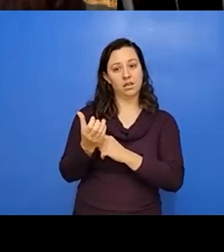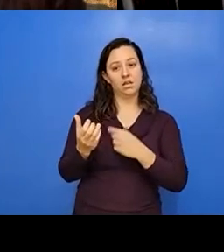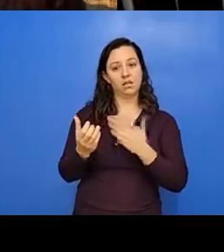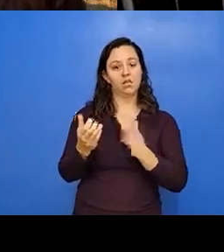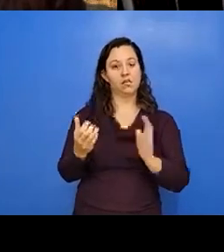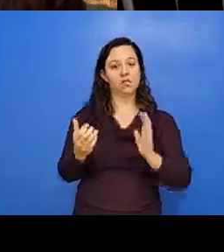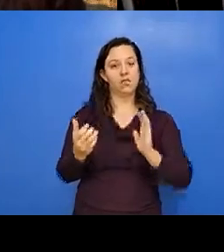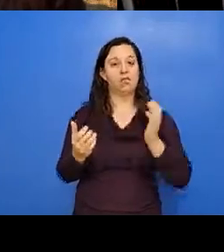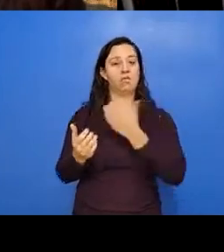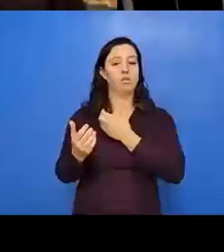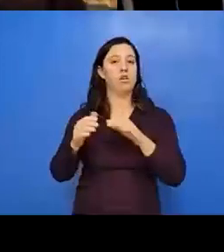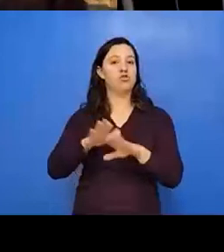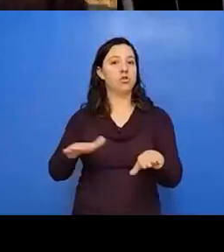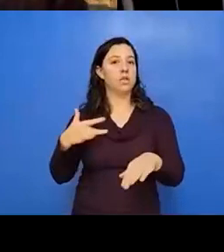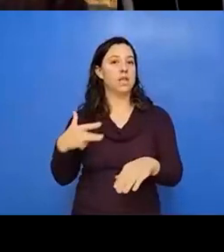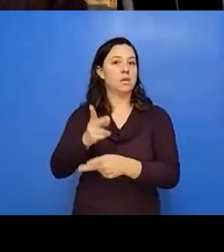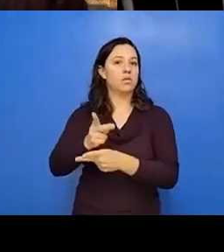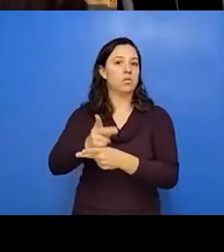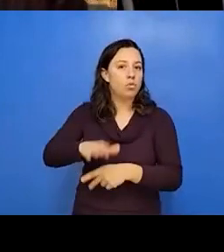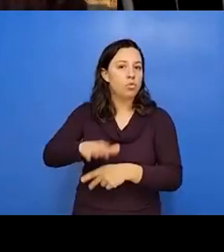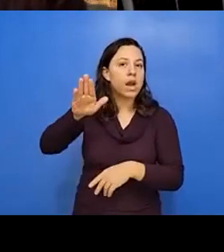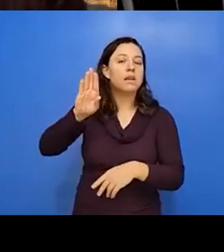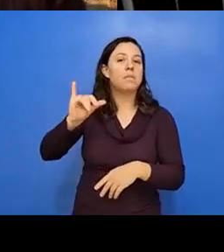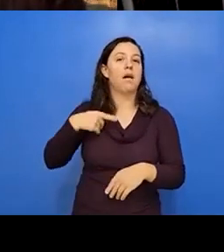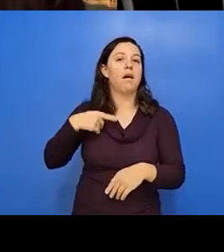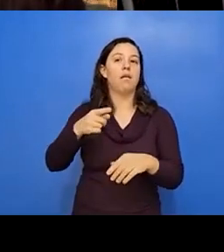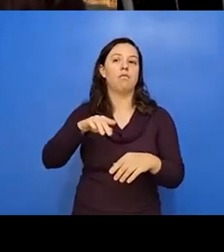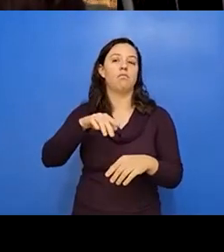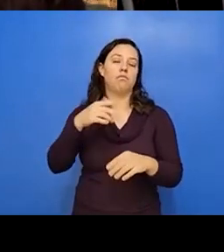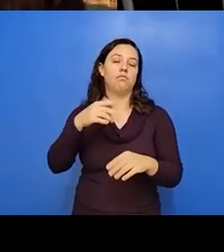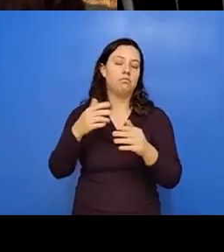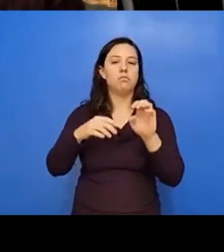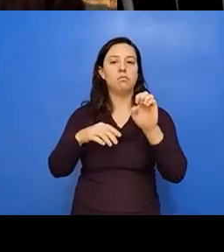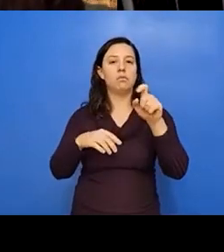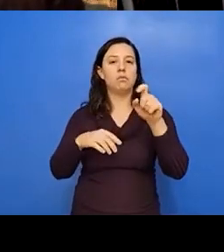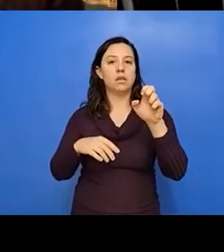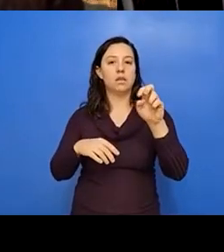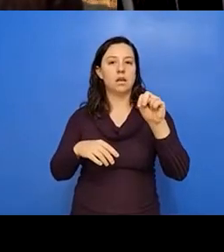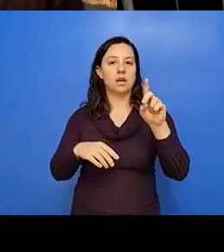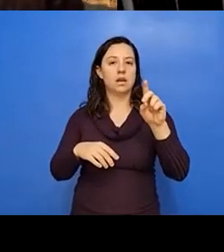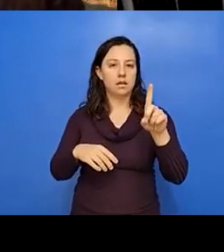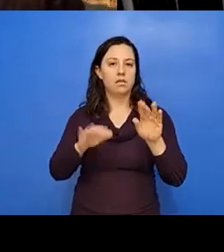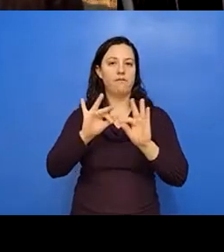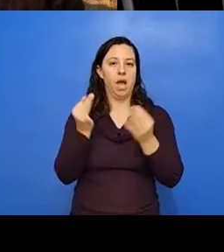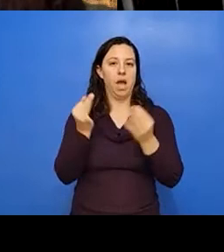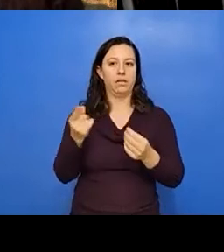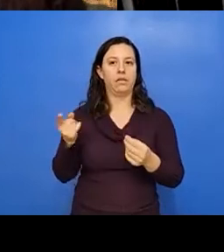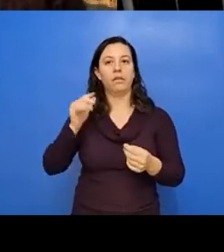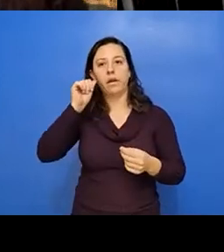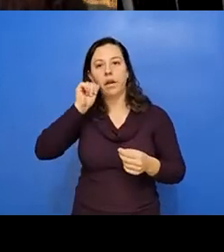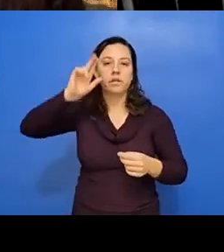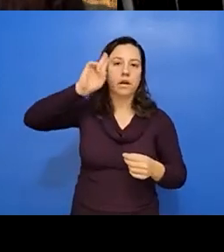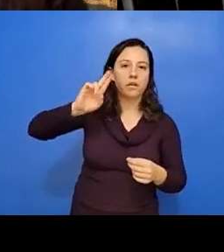by extended family members, uh, children who are designated, um, or identified